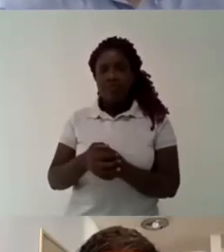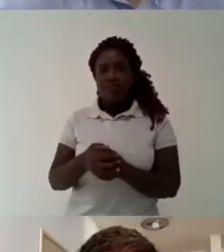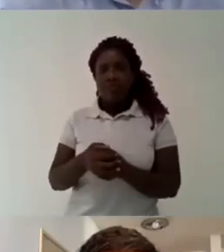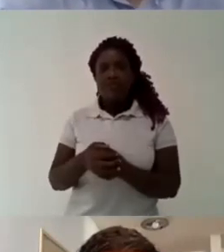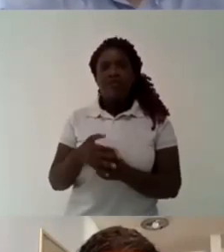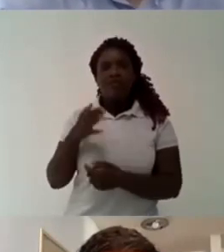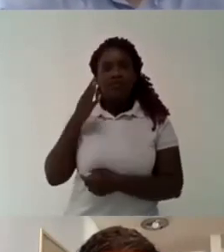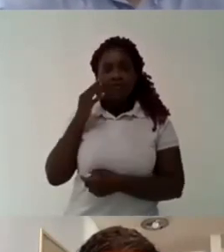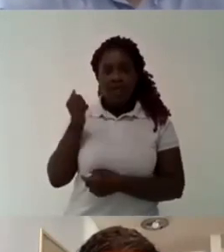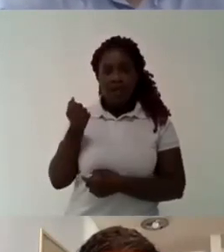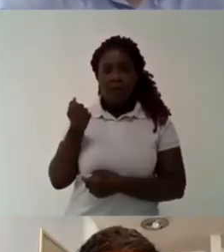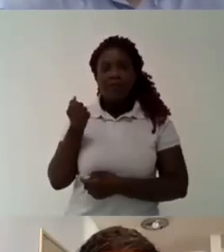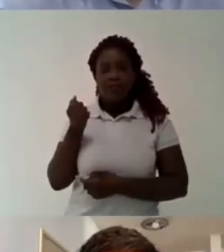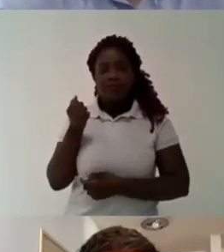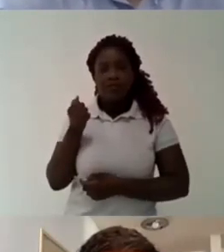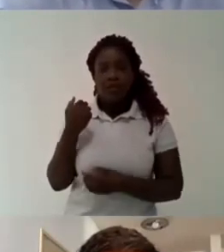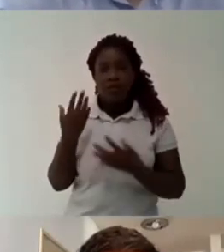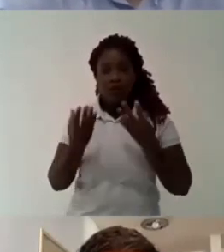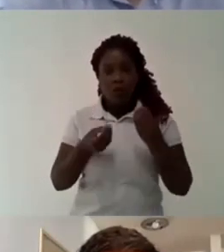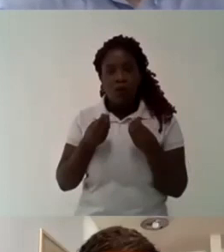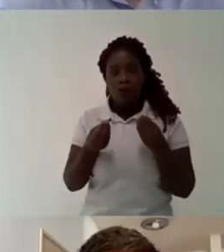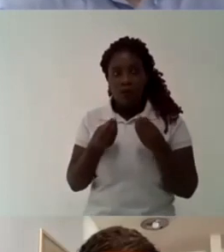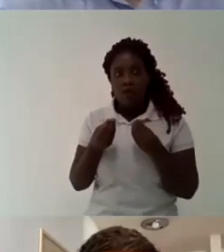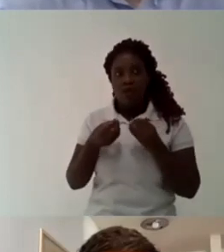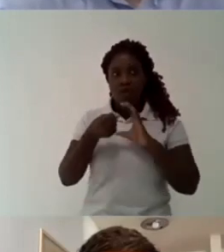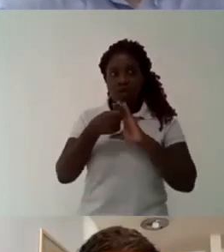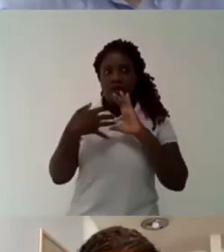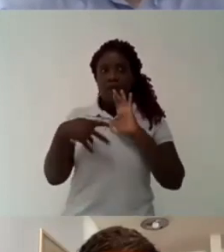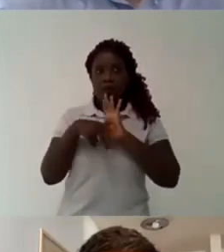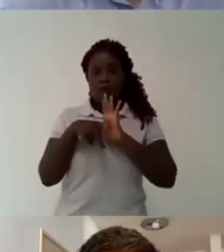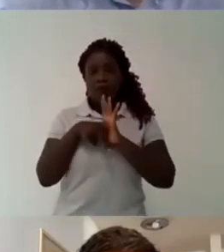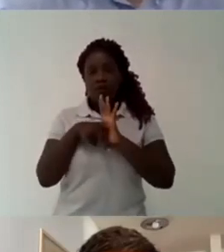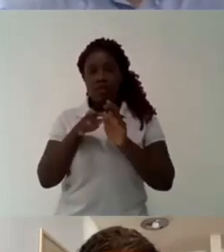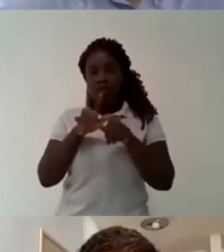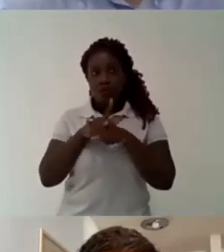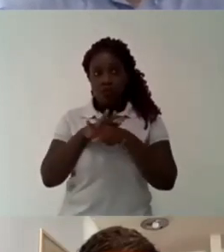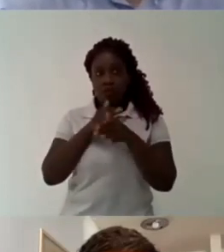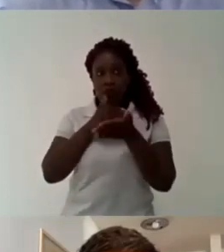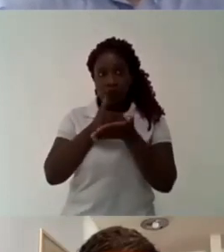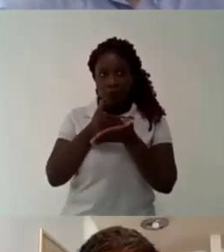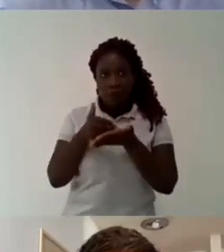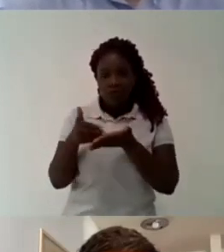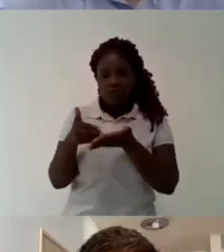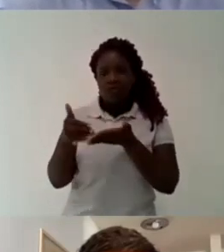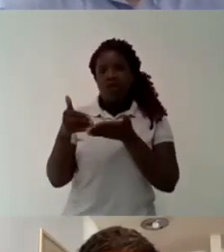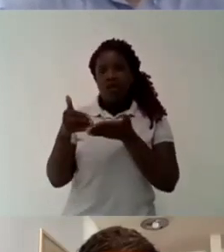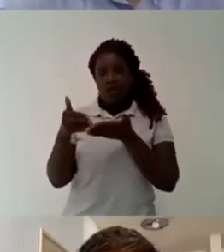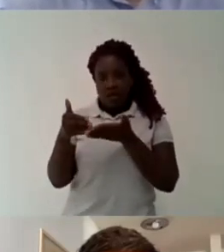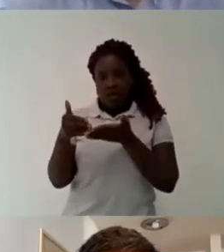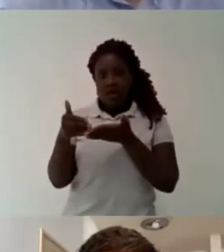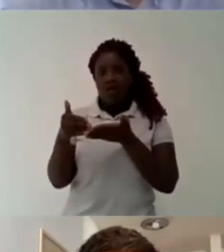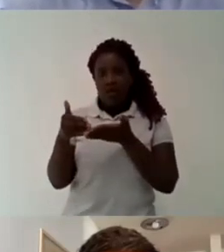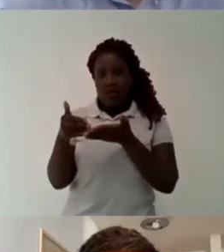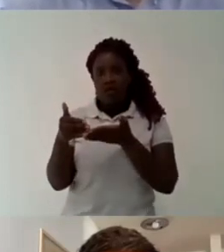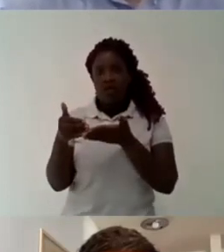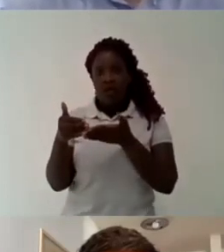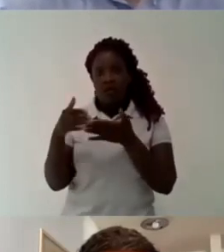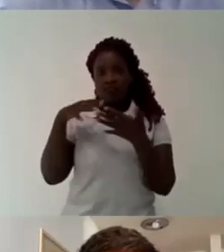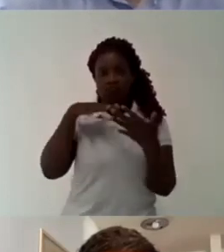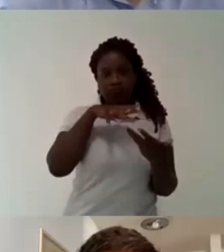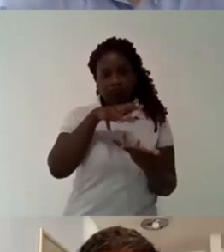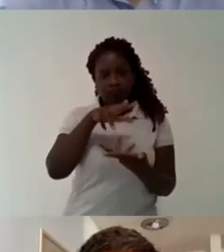so when we look at other countries like the uk and the us you have uh the management the circulation